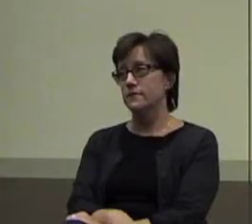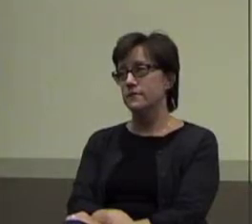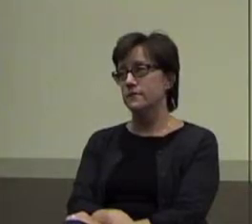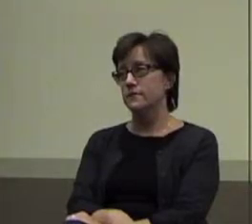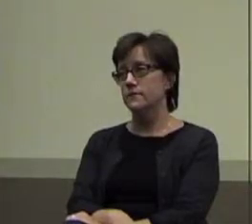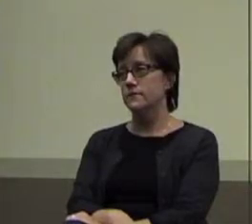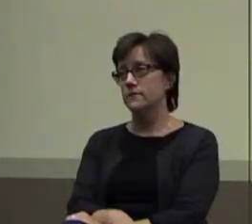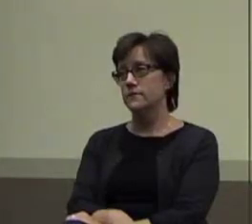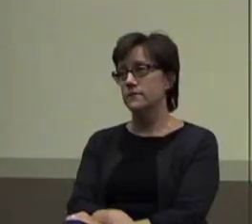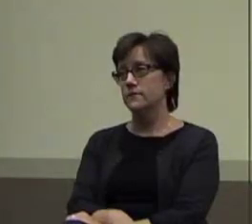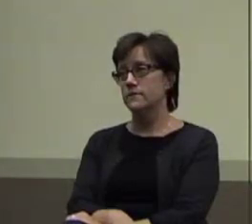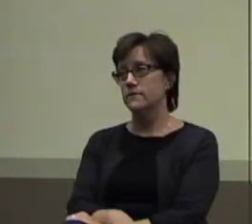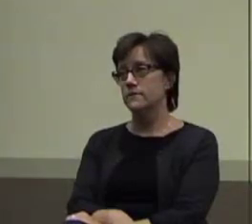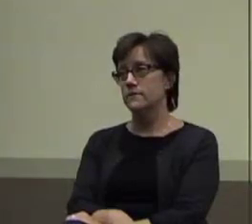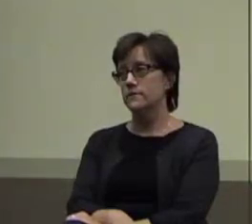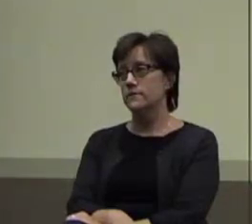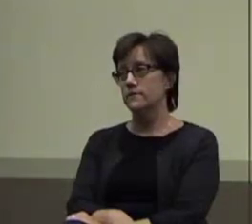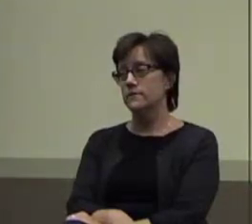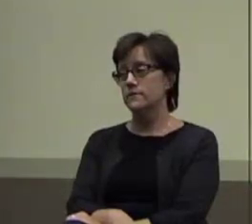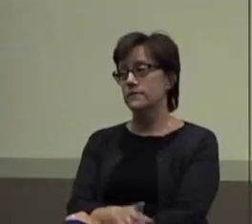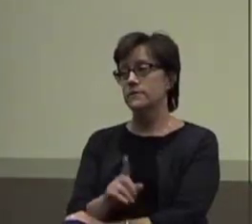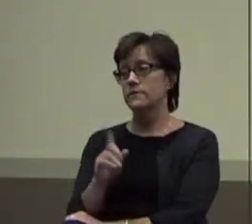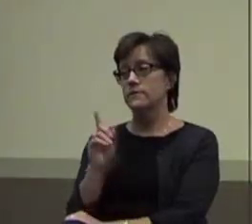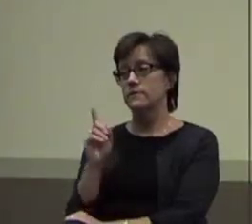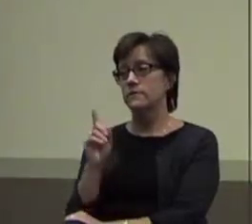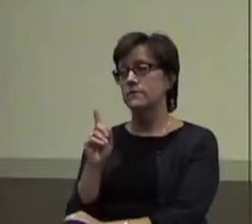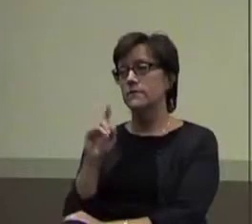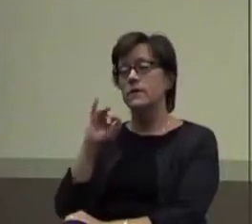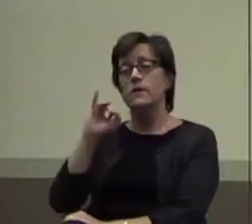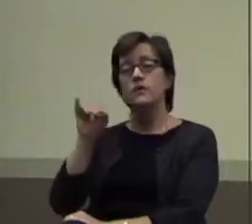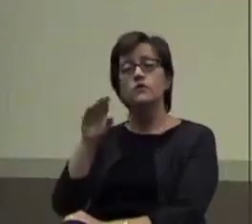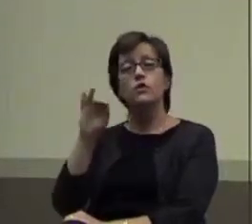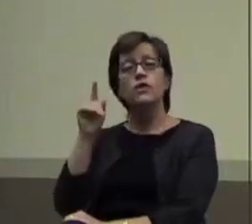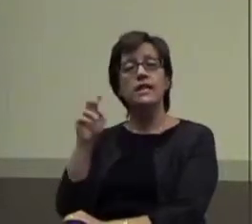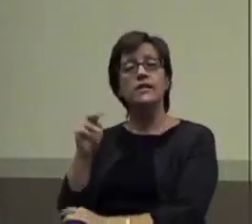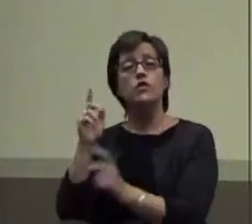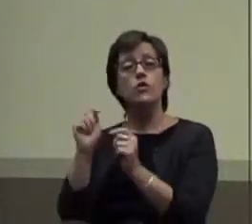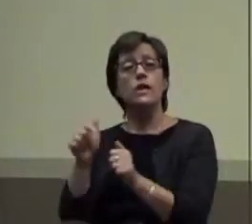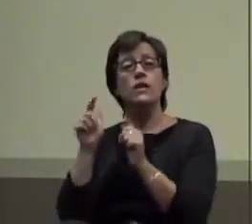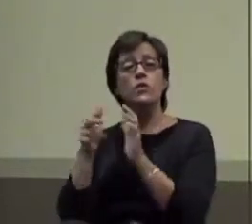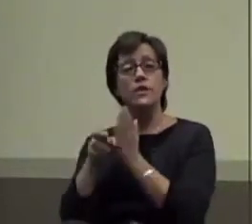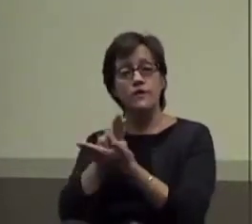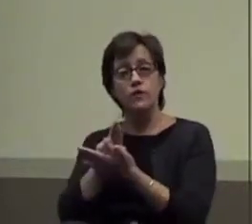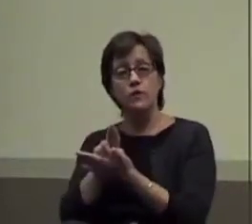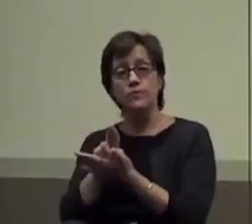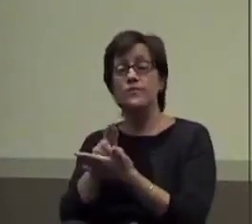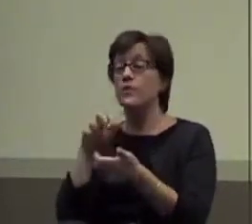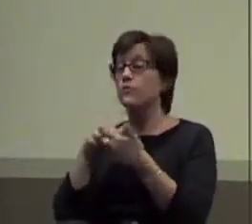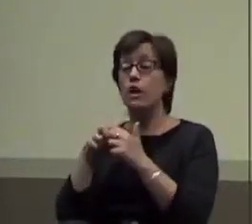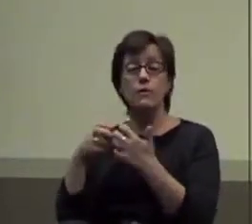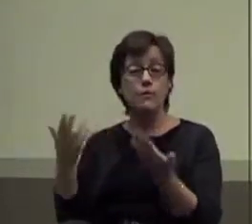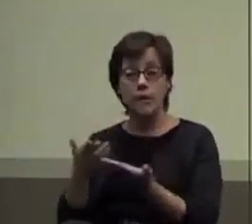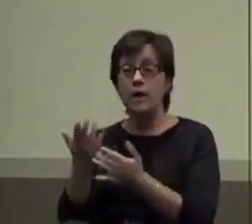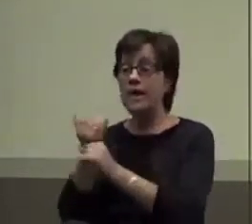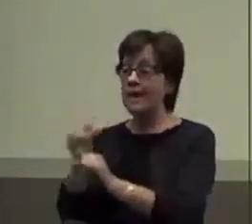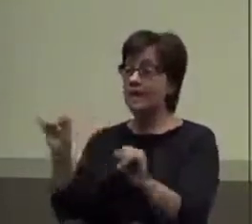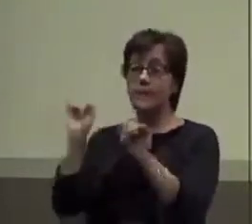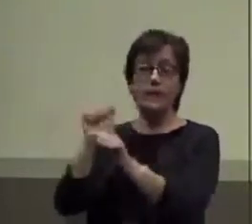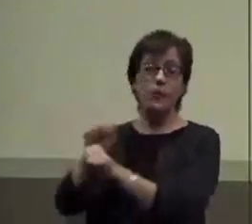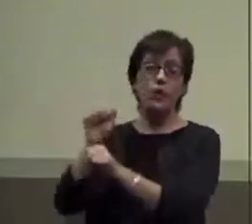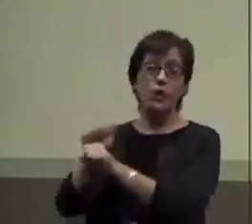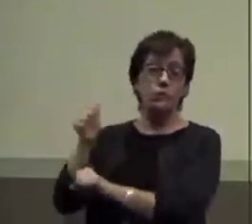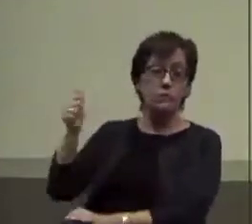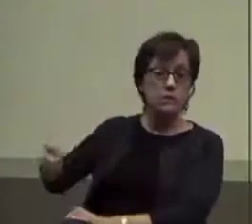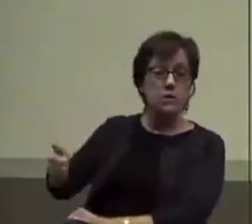Okay, so Jordan, quick review. It's independent work is a problem. So she asked a complete science